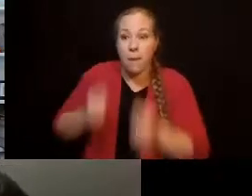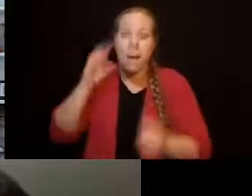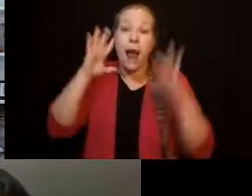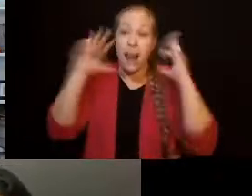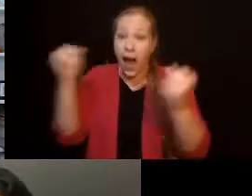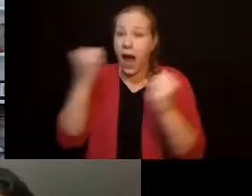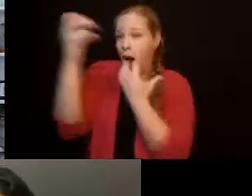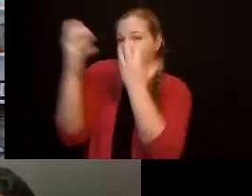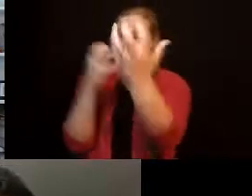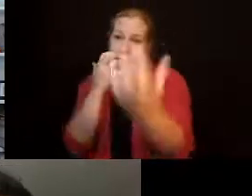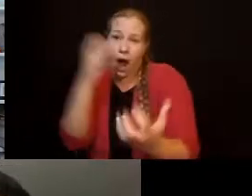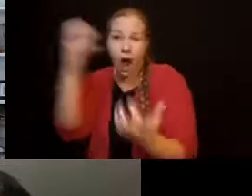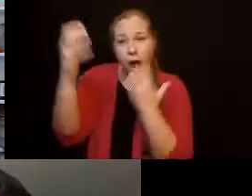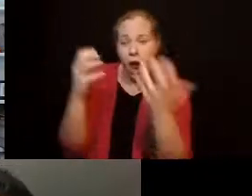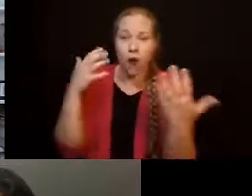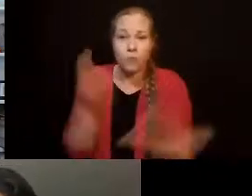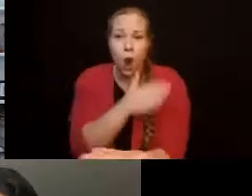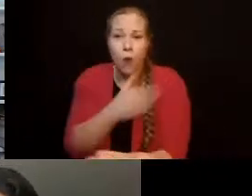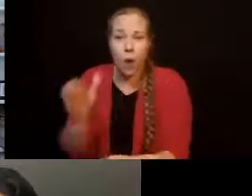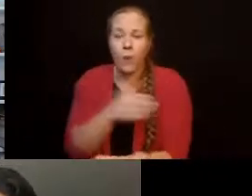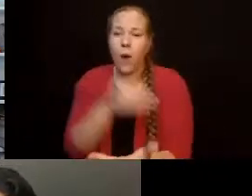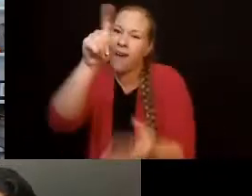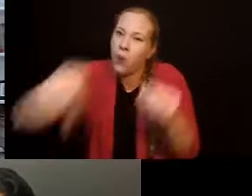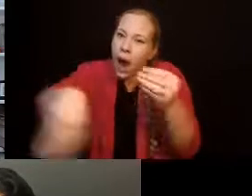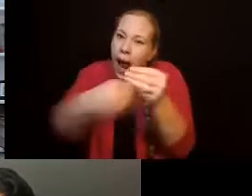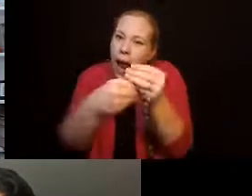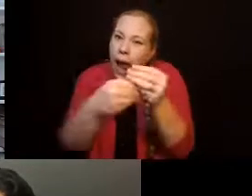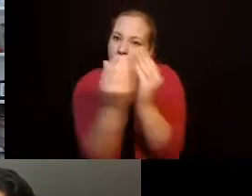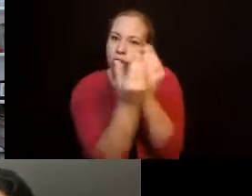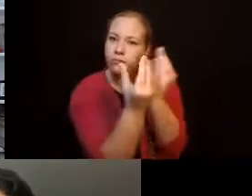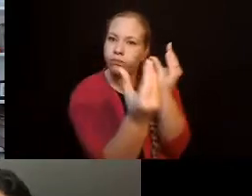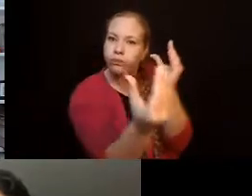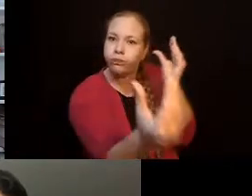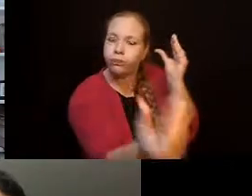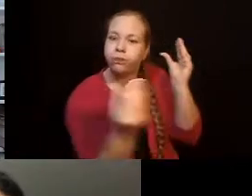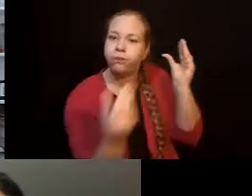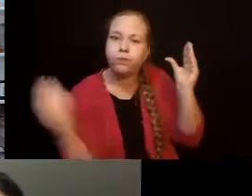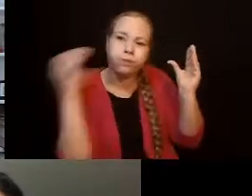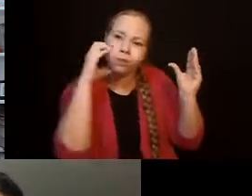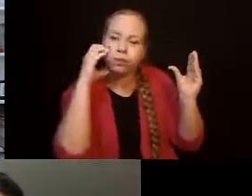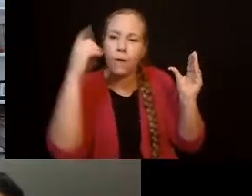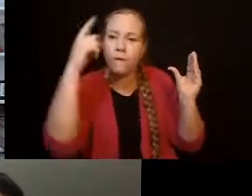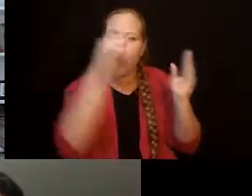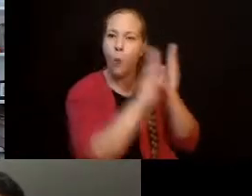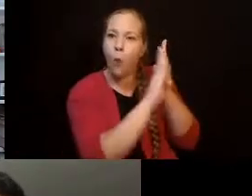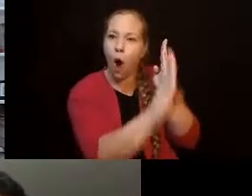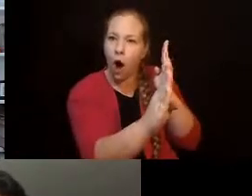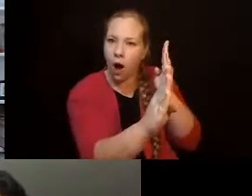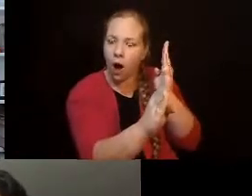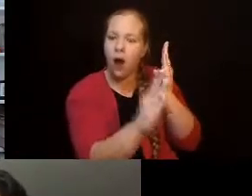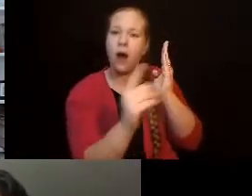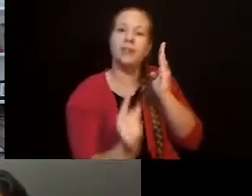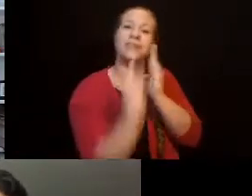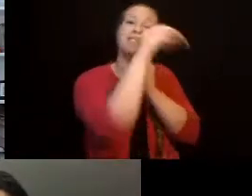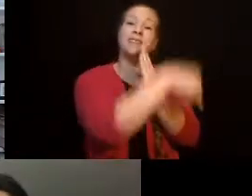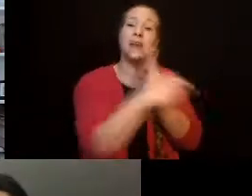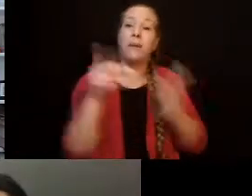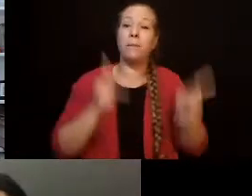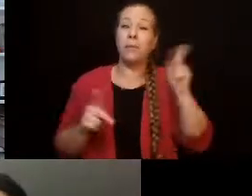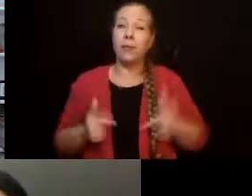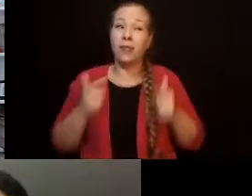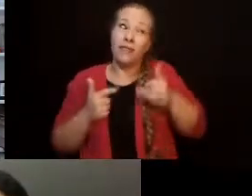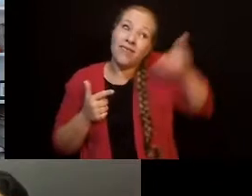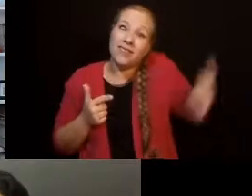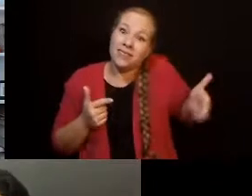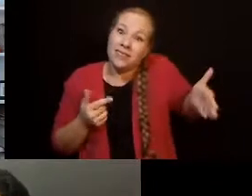So we went and we got some of the, um, insulation materials that they use for recording studios and such. And we lined the